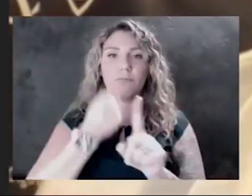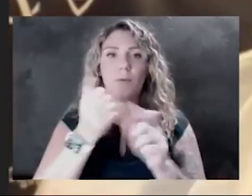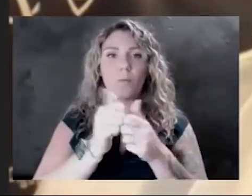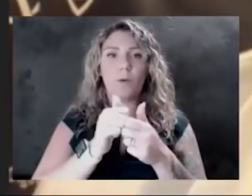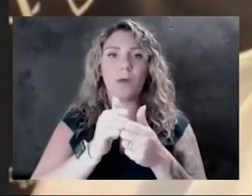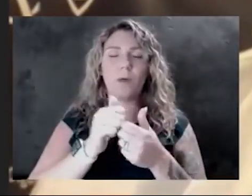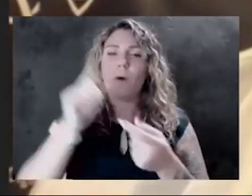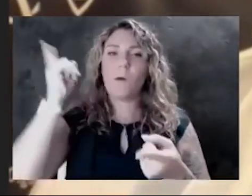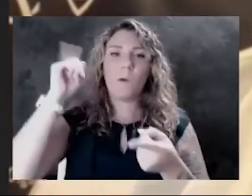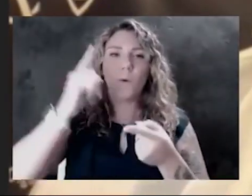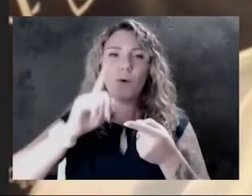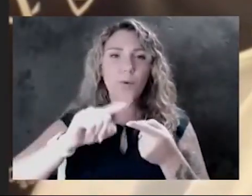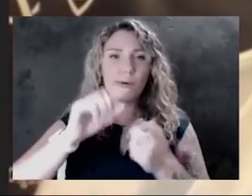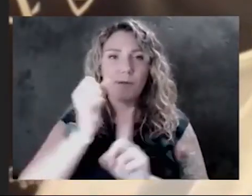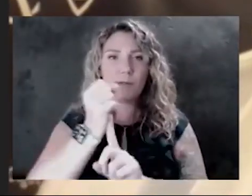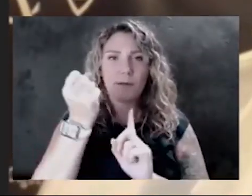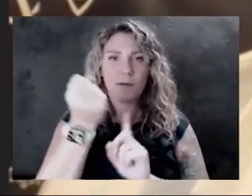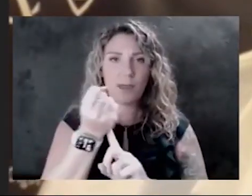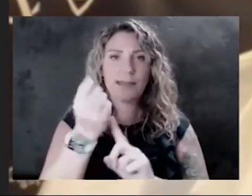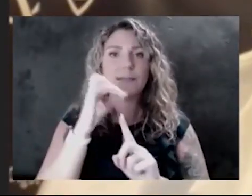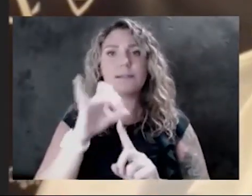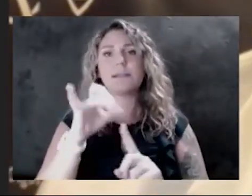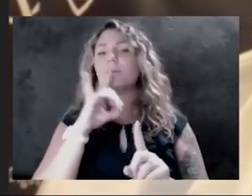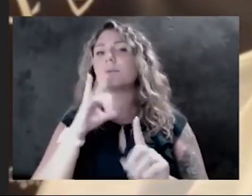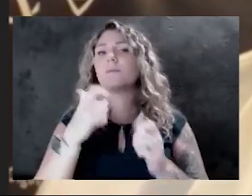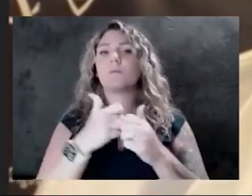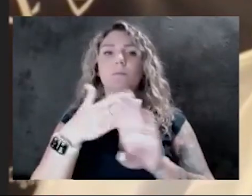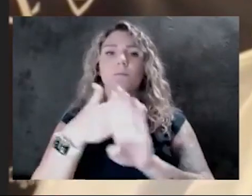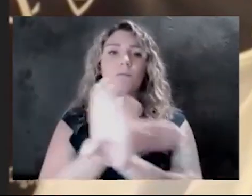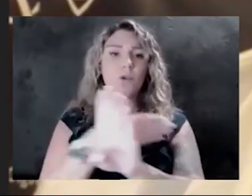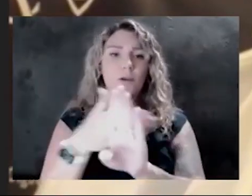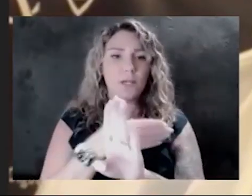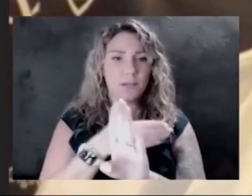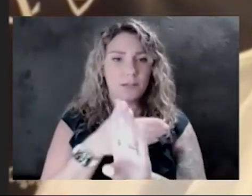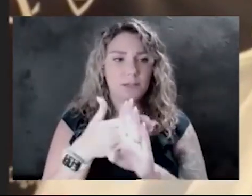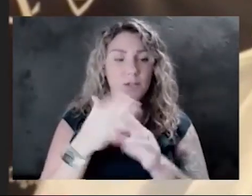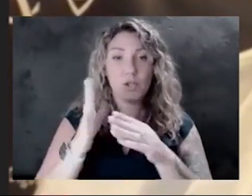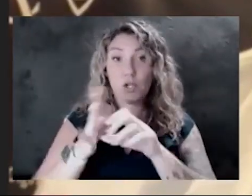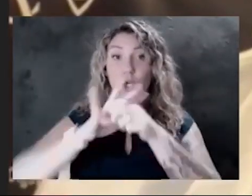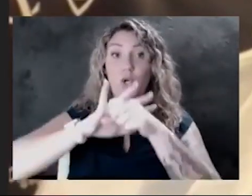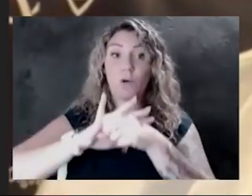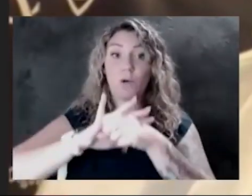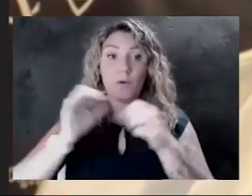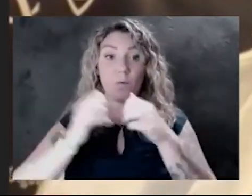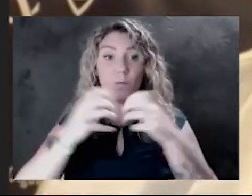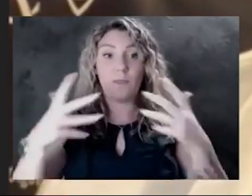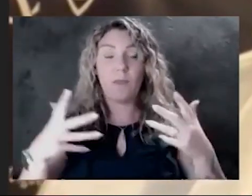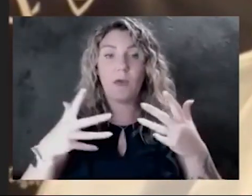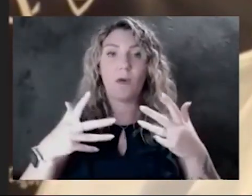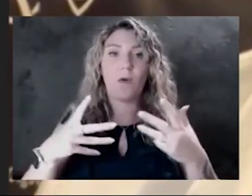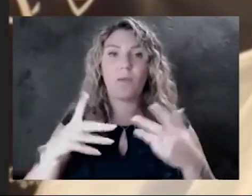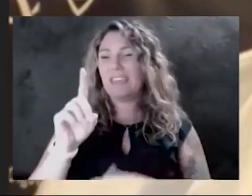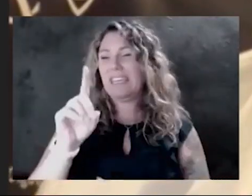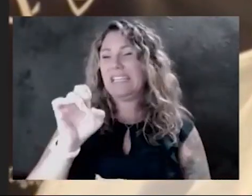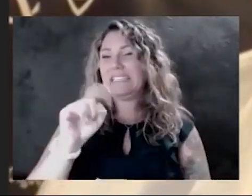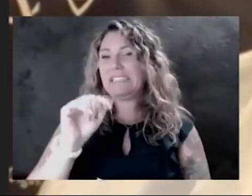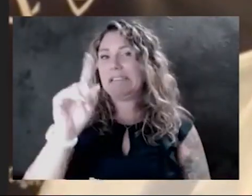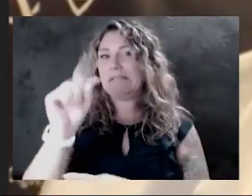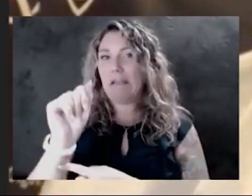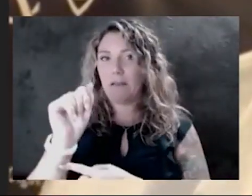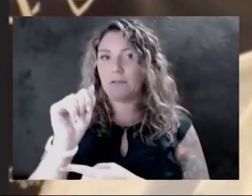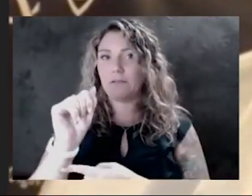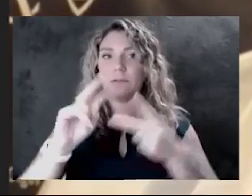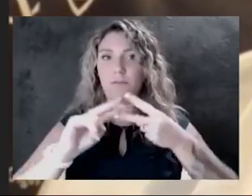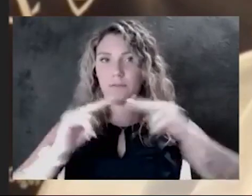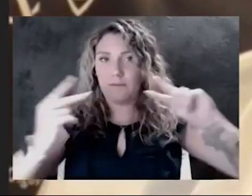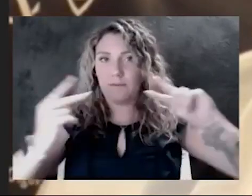cases. Now that was with the previous COVID without this Delta variant, but we are hoping